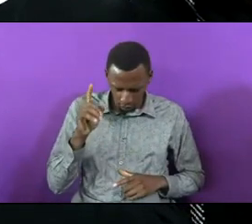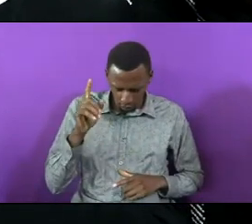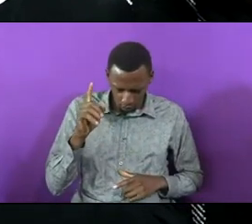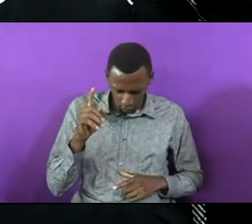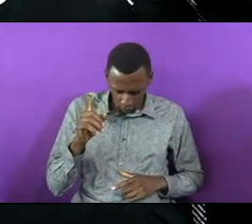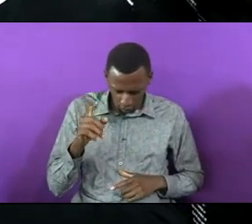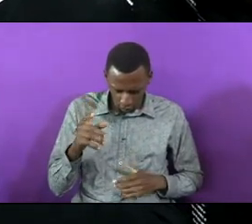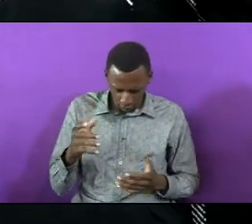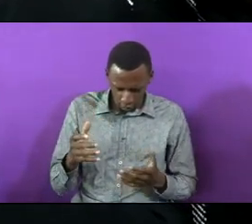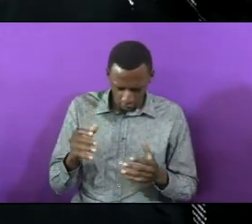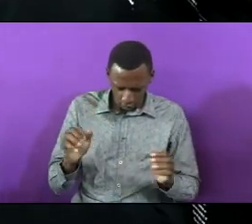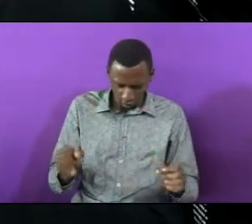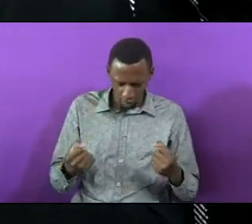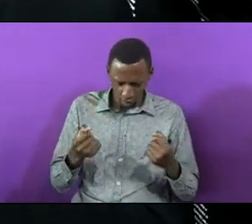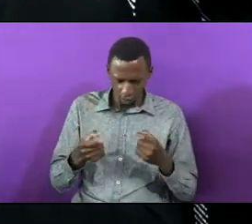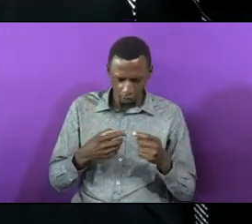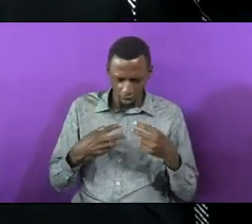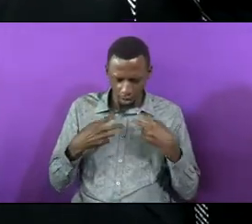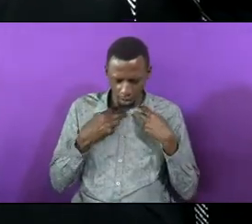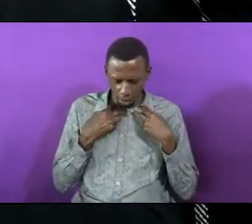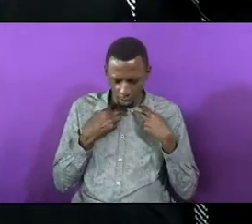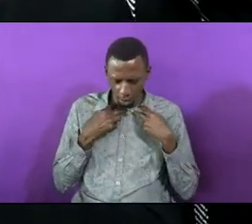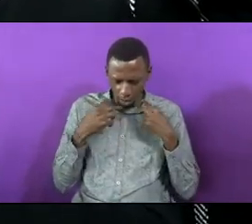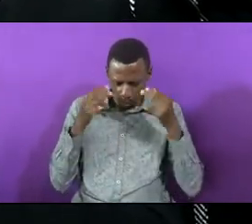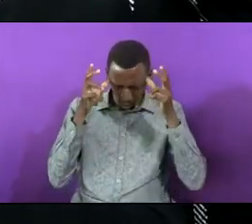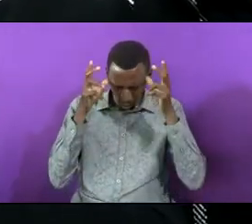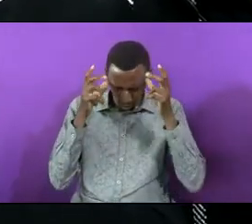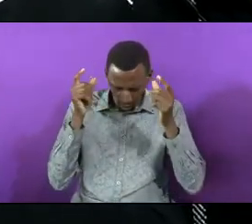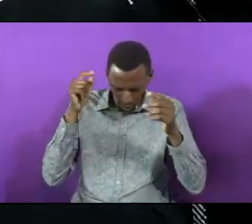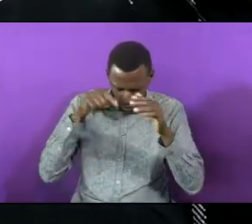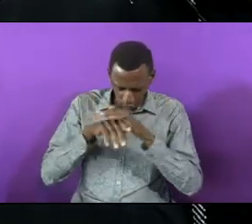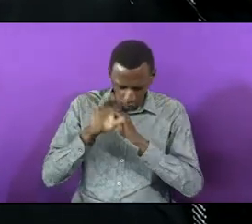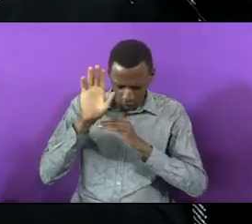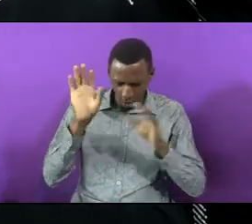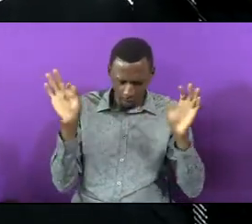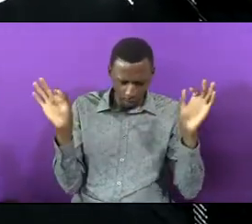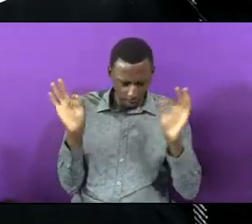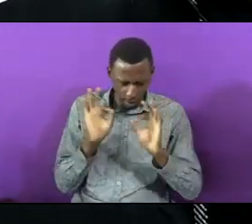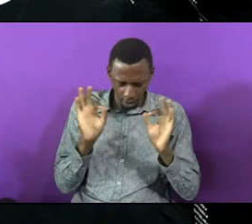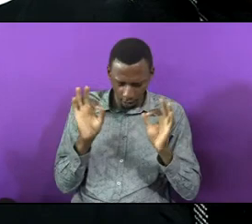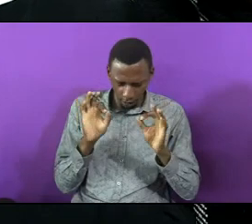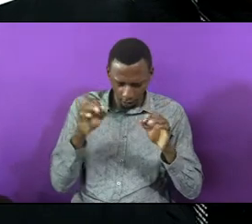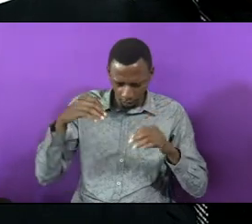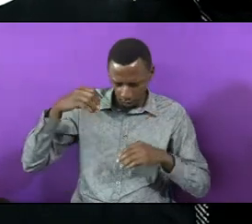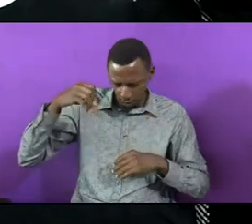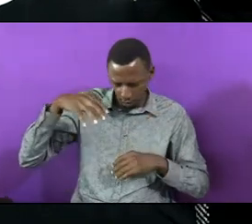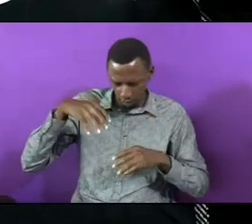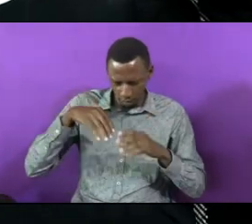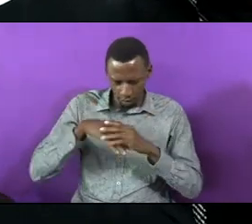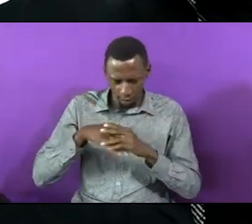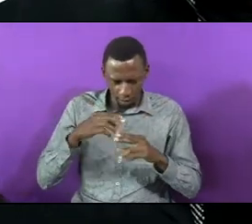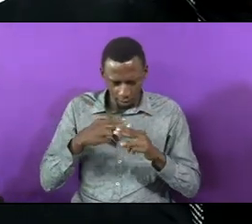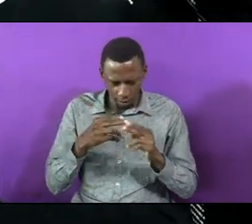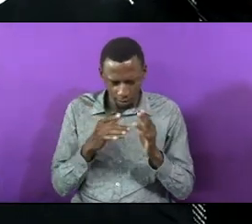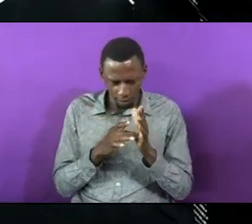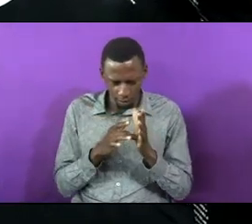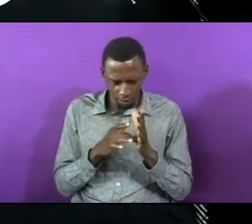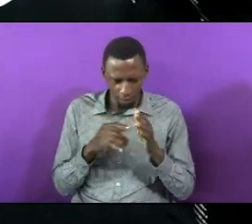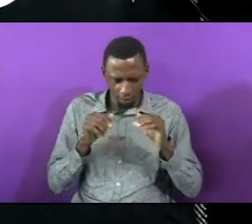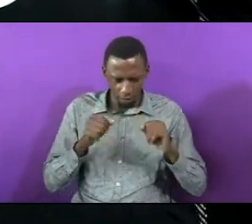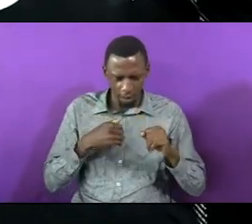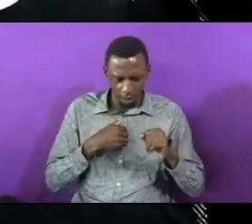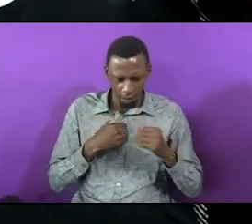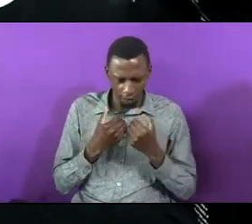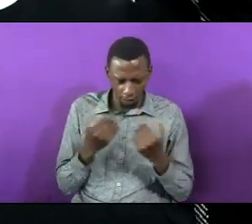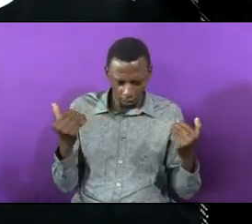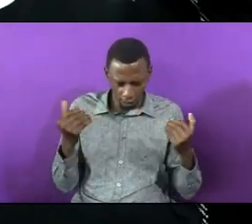the chains of the evil one into a marvelous light in Jesus name that we will love children who can pray in moments of crisis